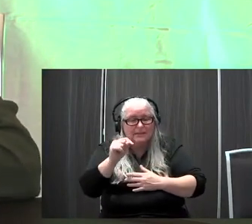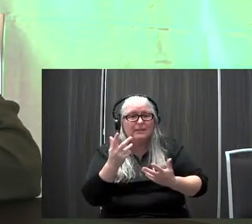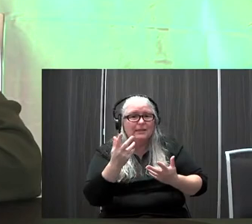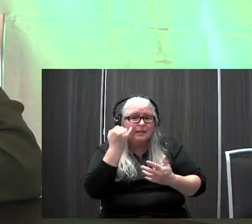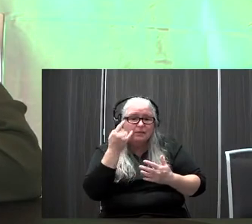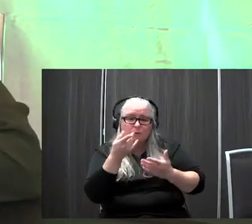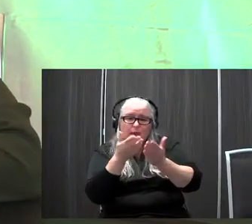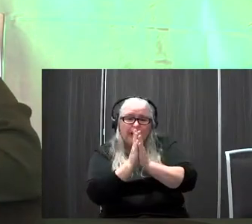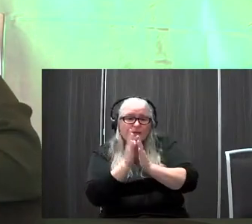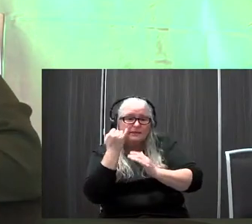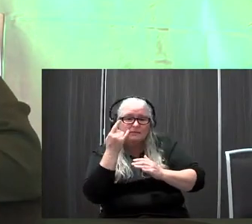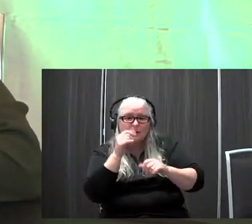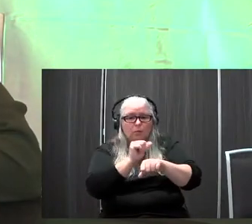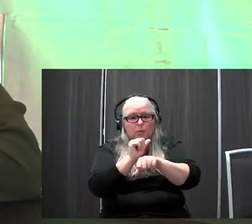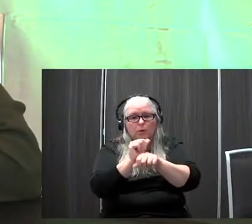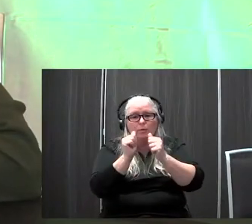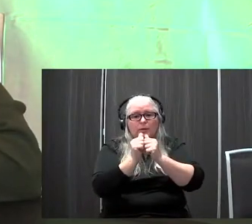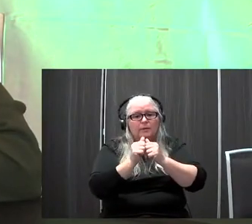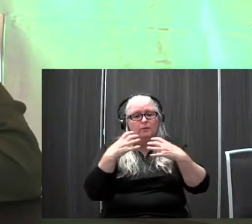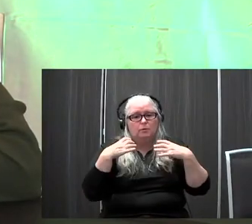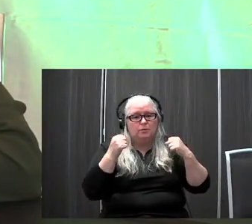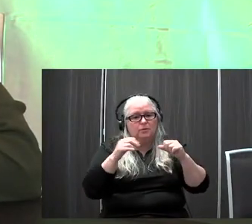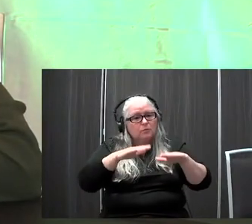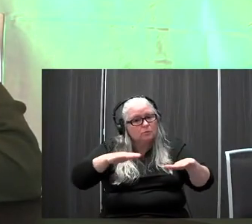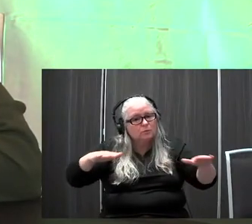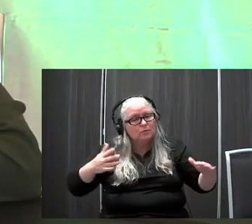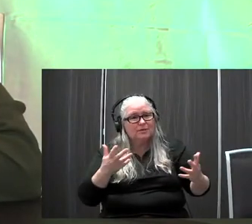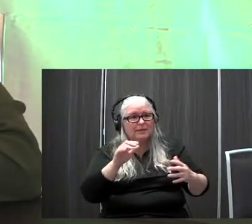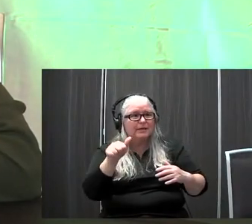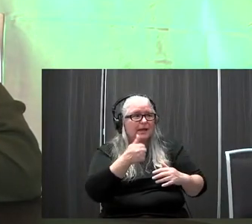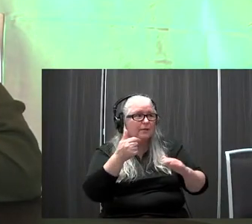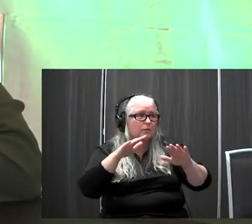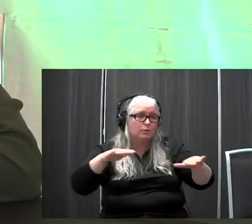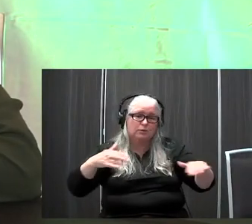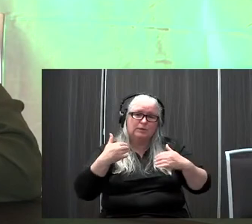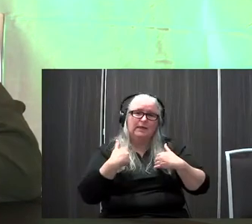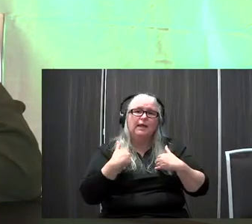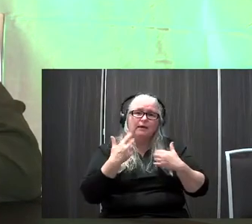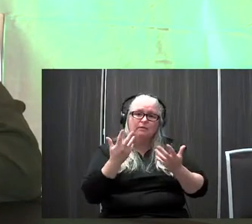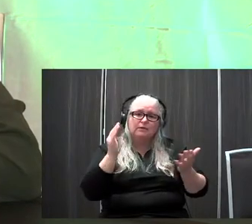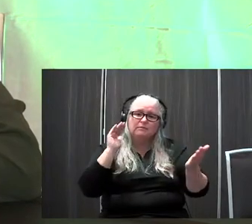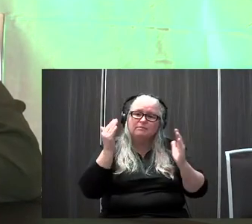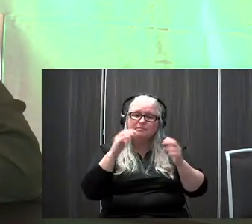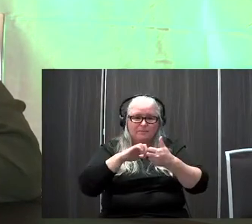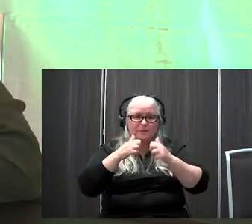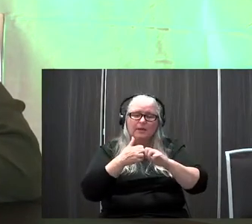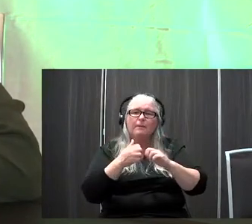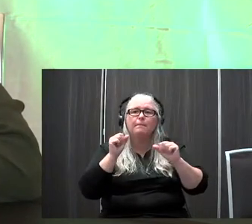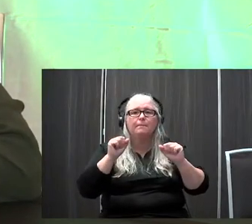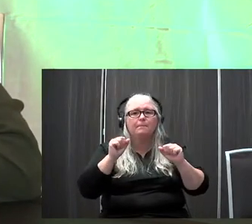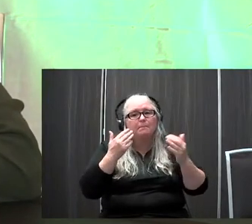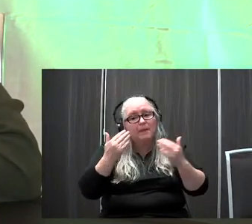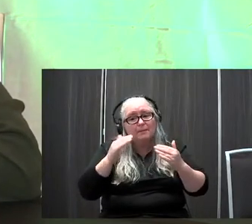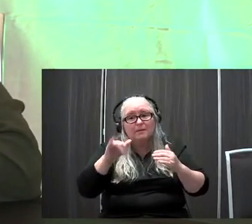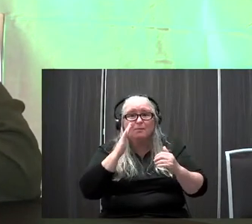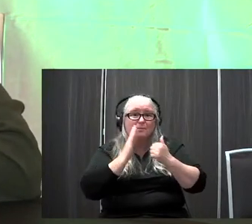with children who have charge syndrome or other syndromes that have similar issues, um, then that still might be very helpful as well. Cause